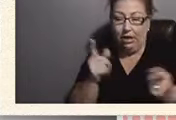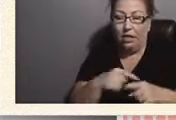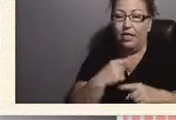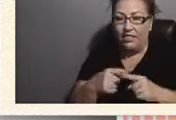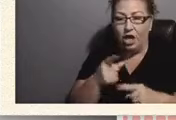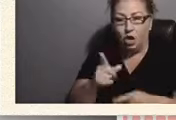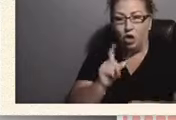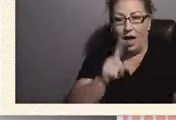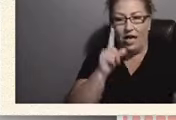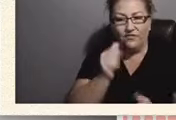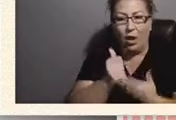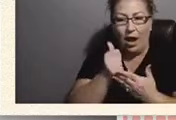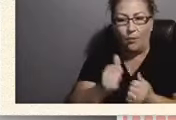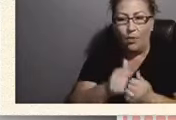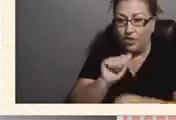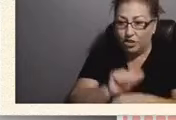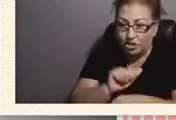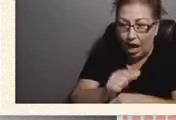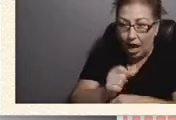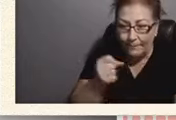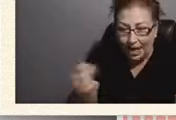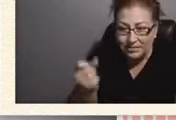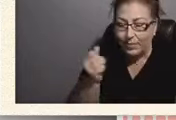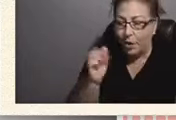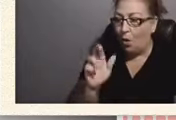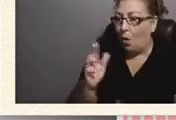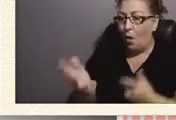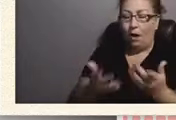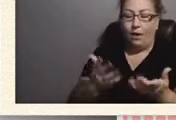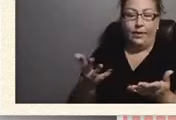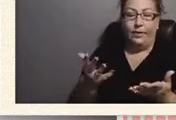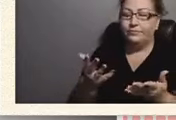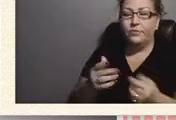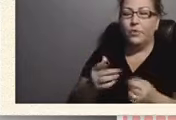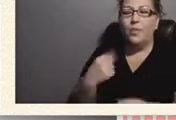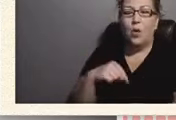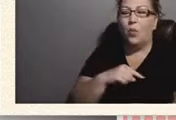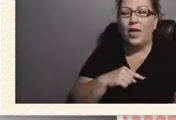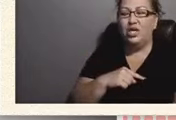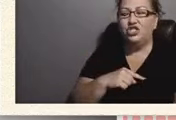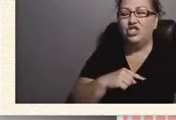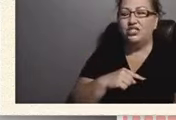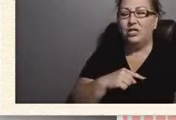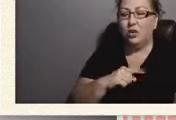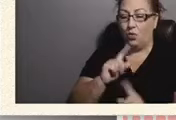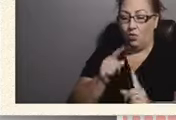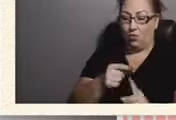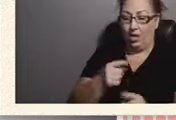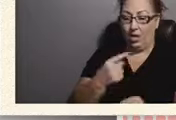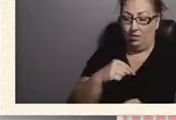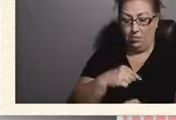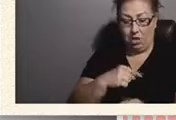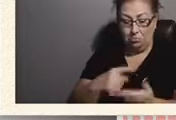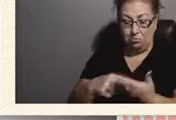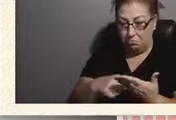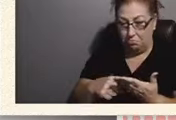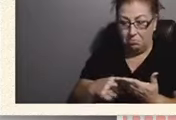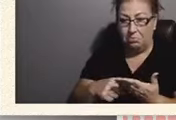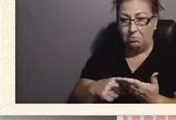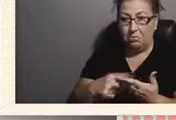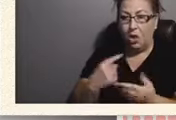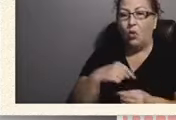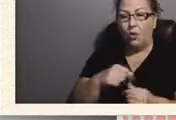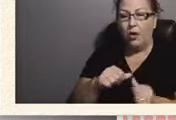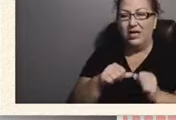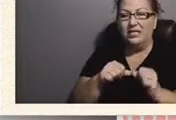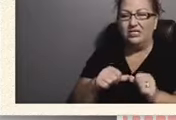help with the job placement or, but we just went with the flow and we continued the route going